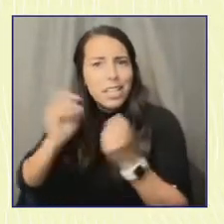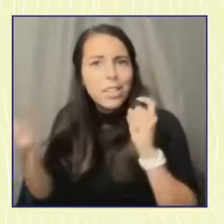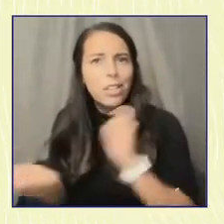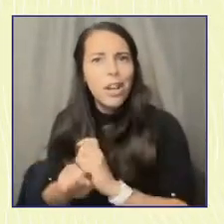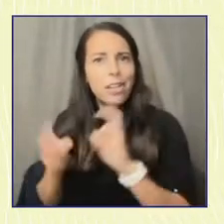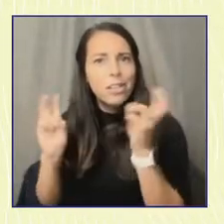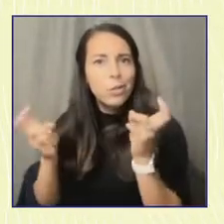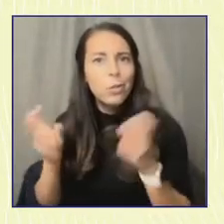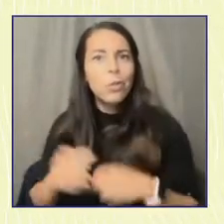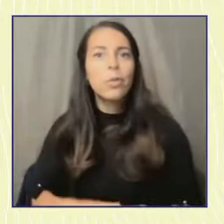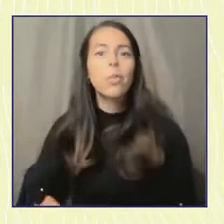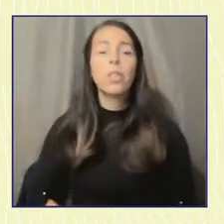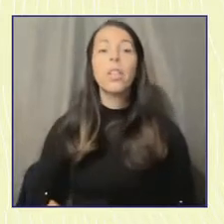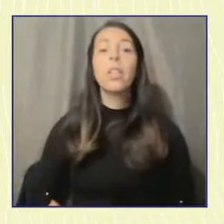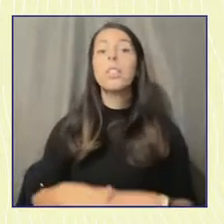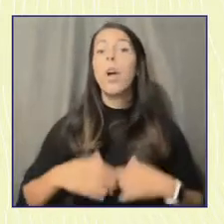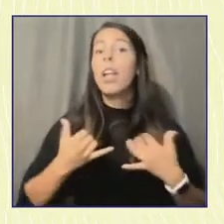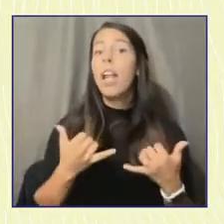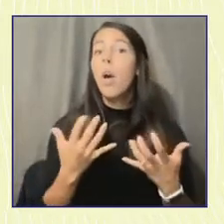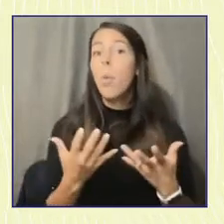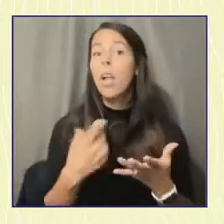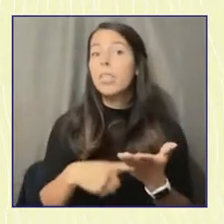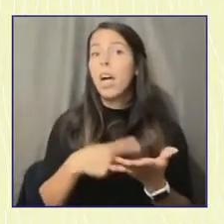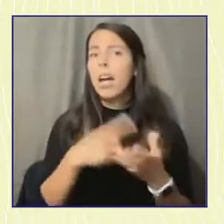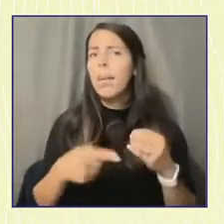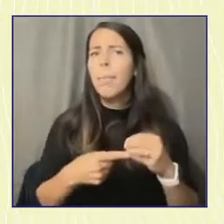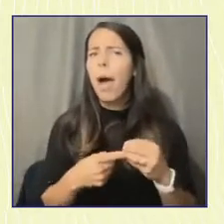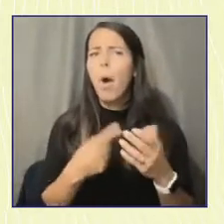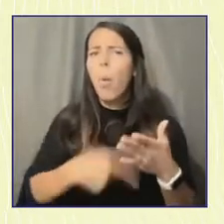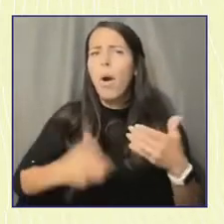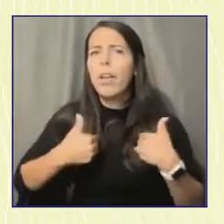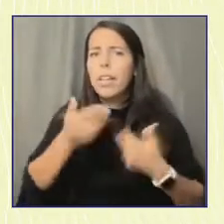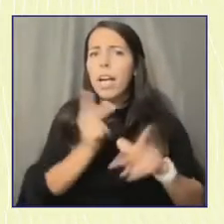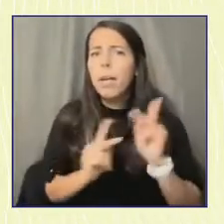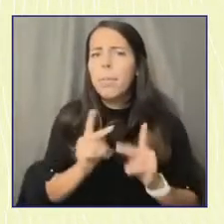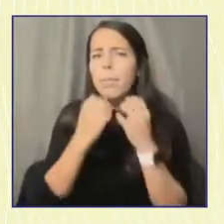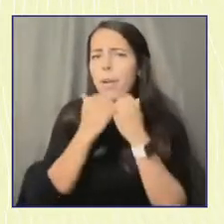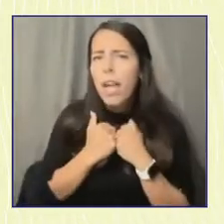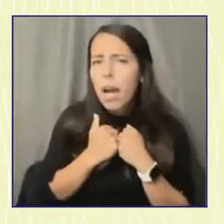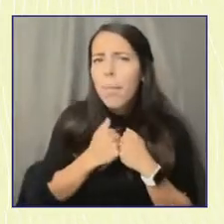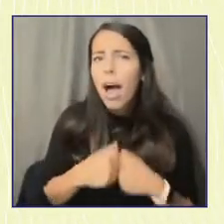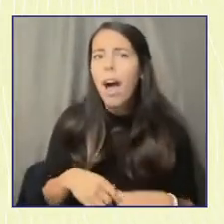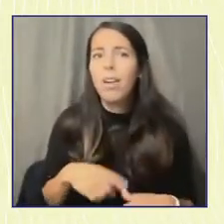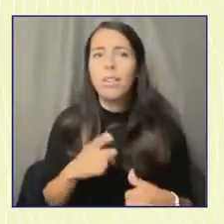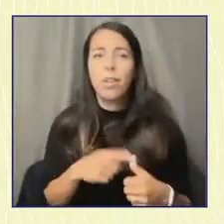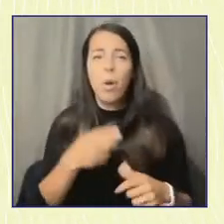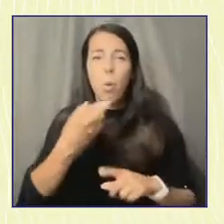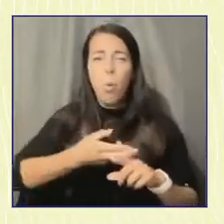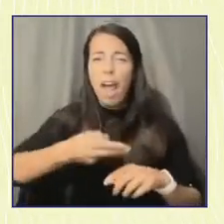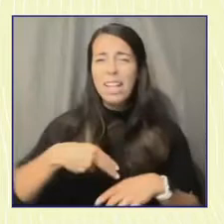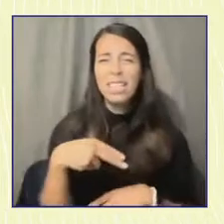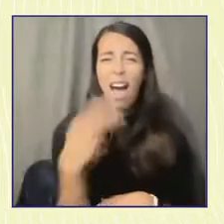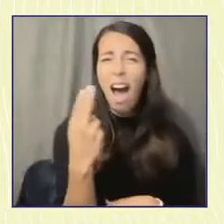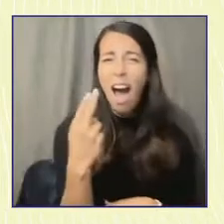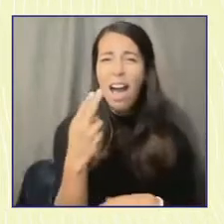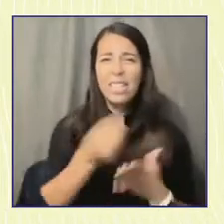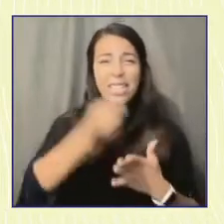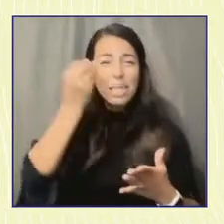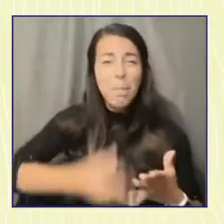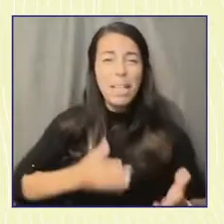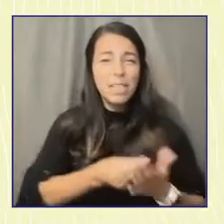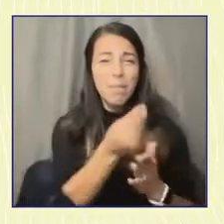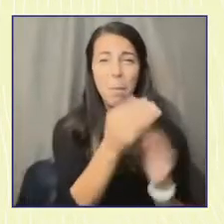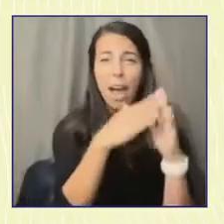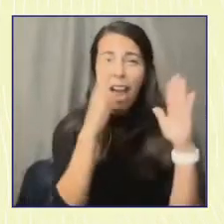Let's talk about what young people care about. The cost of living isn't affordable. Rent is high. Wages are low. The minimum wage in Georgia